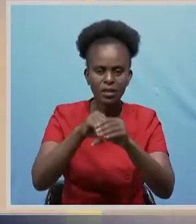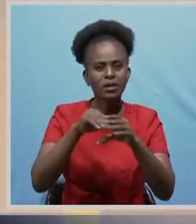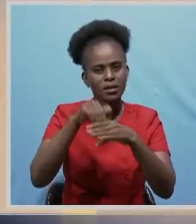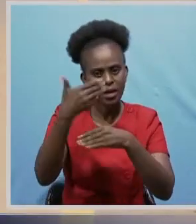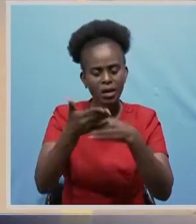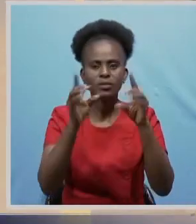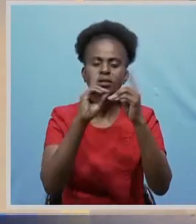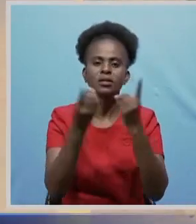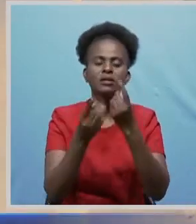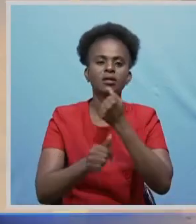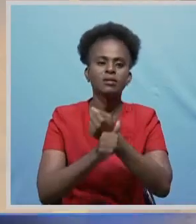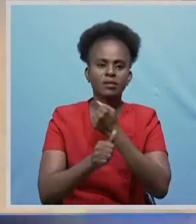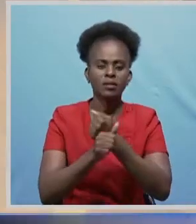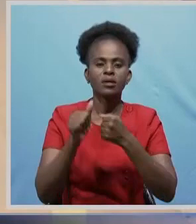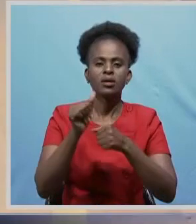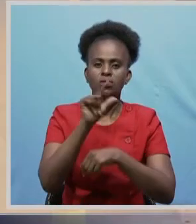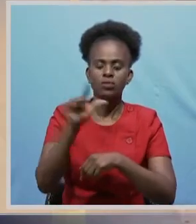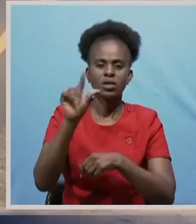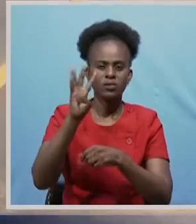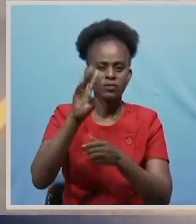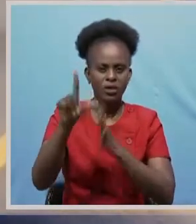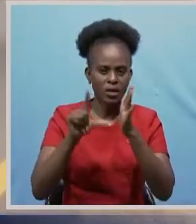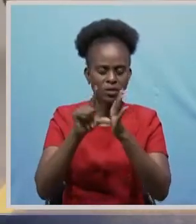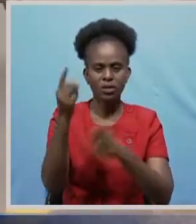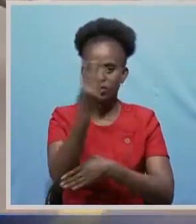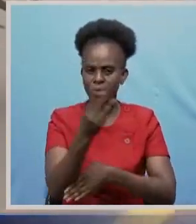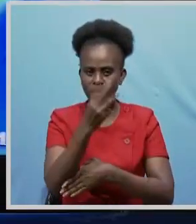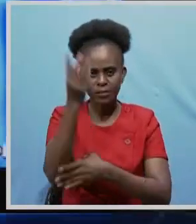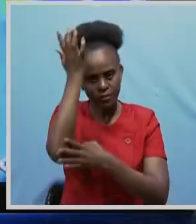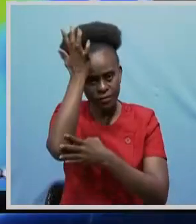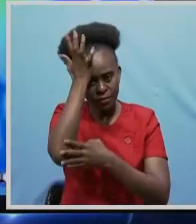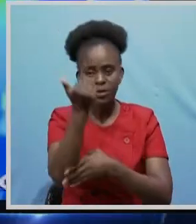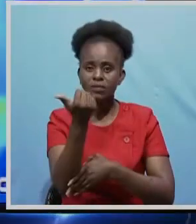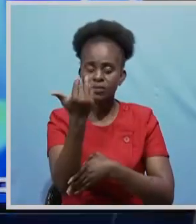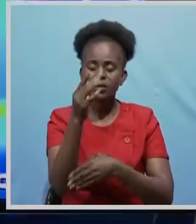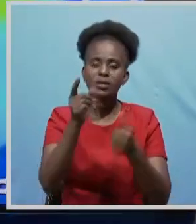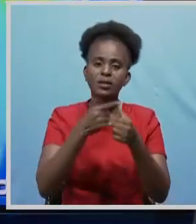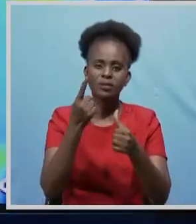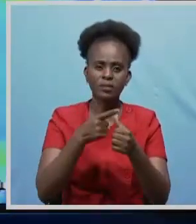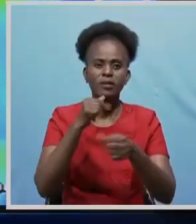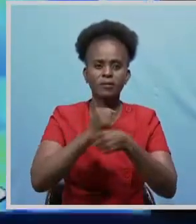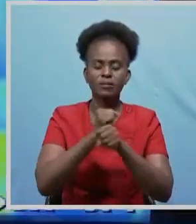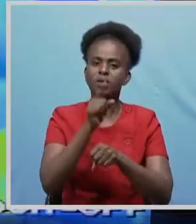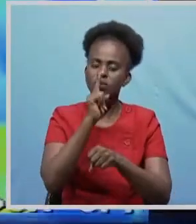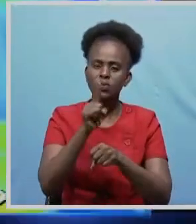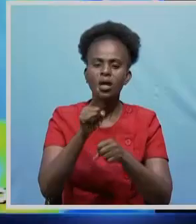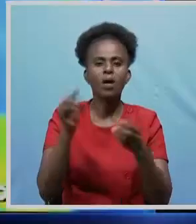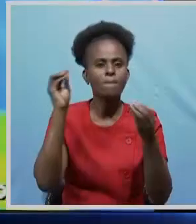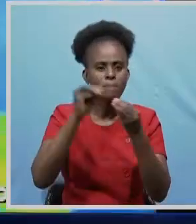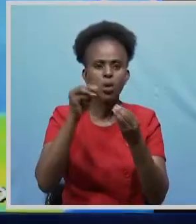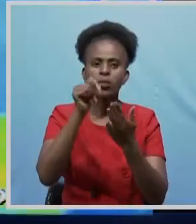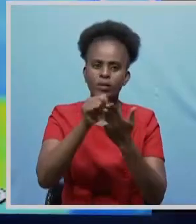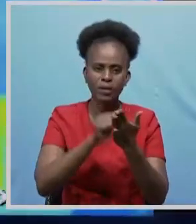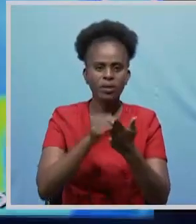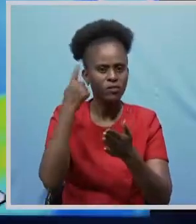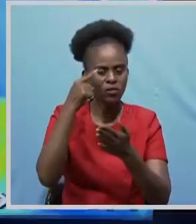of the district for 24 hours on Wednesday, April 15. The move is meant to ensure massive screening and testing